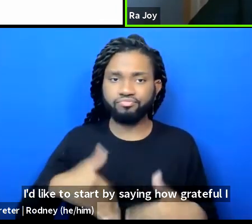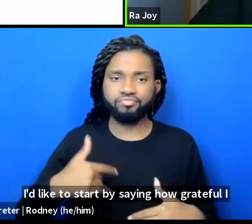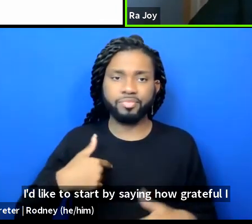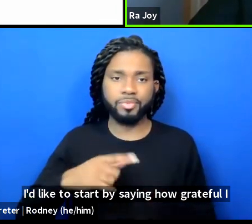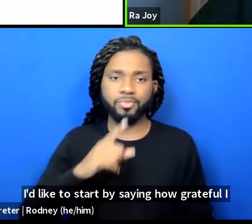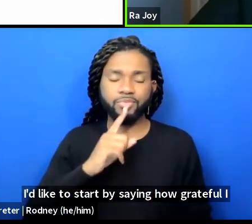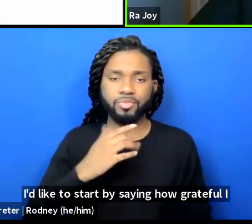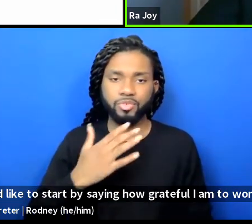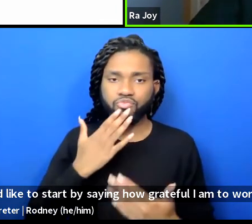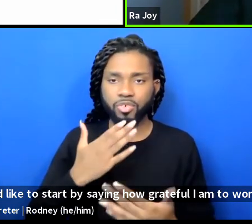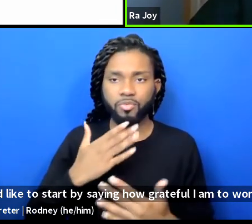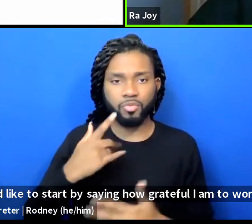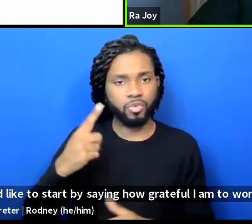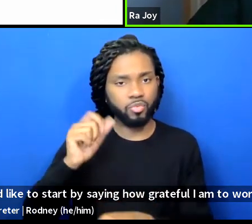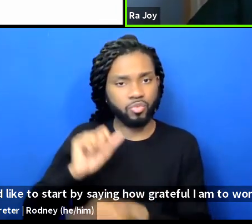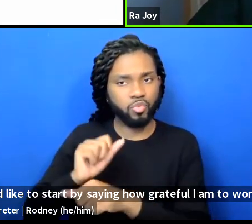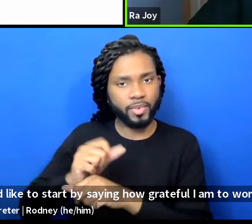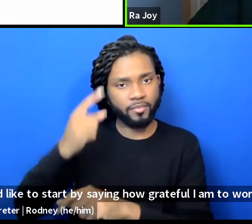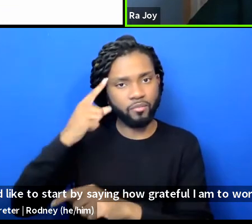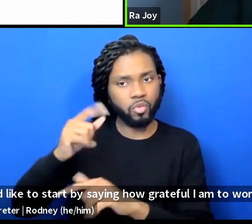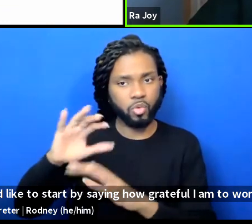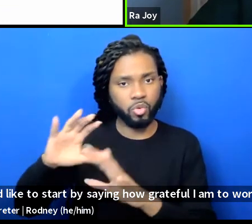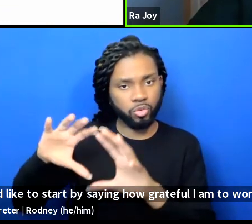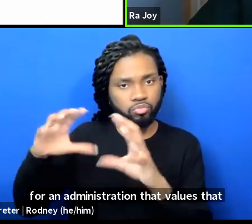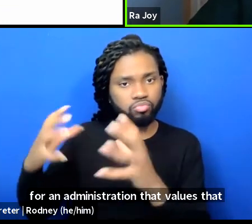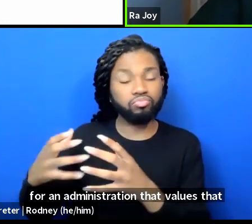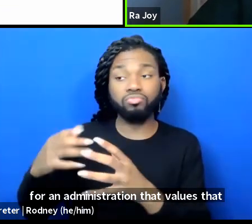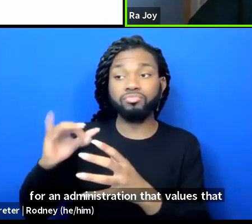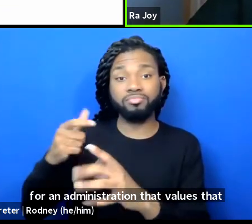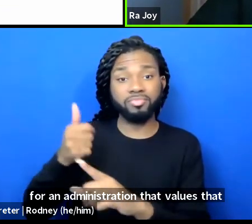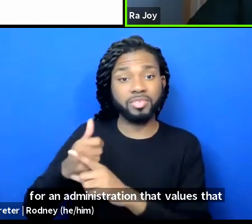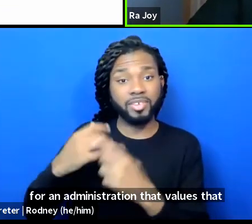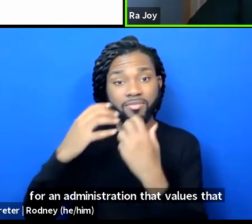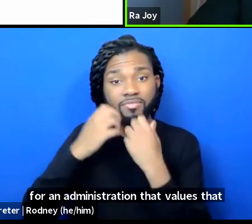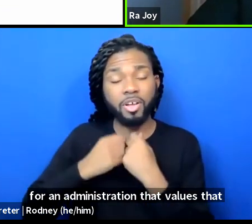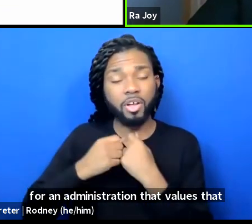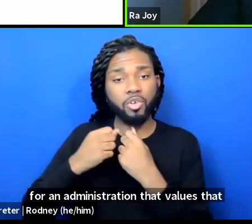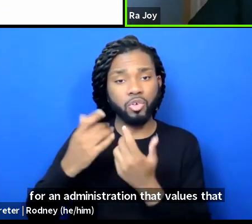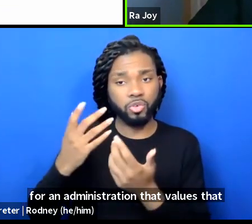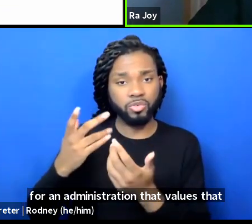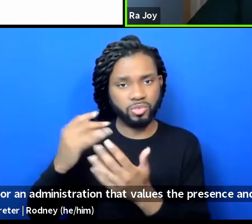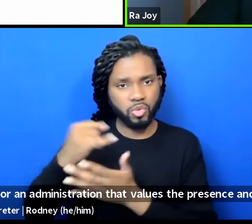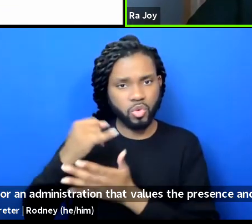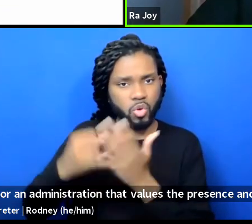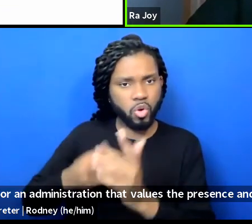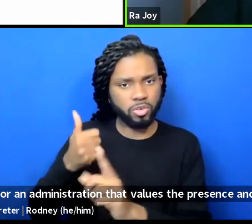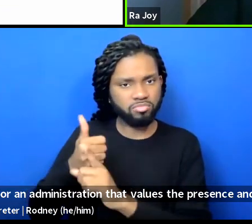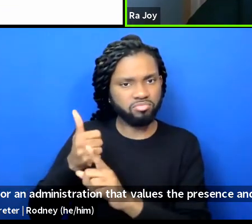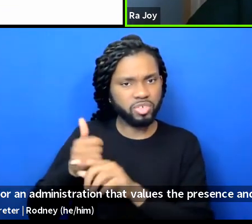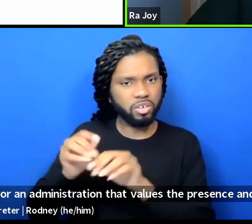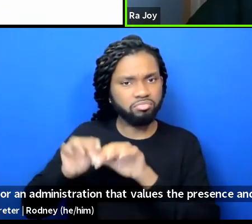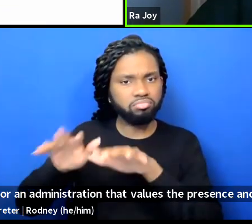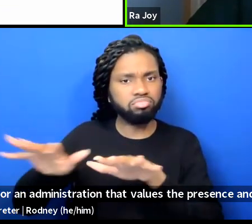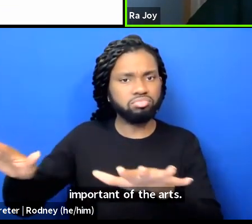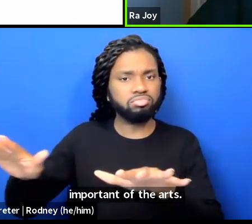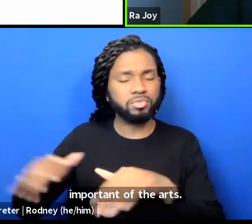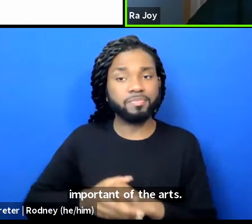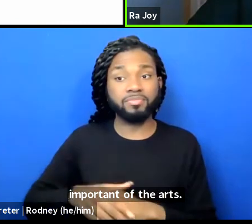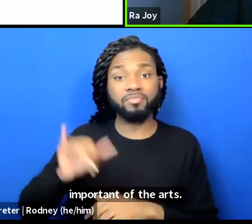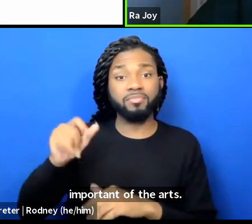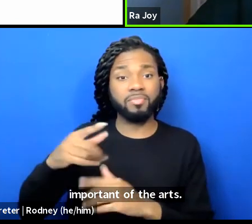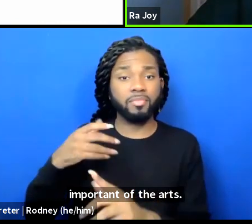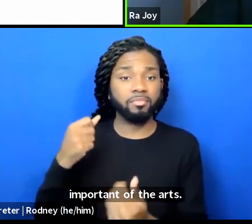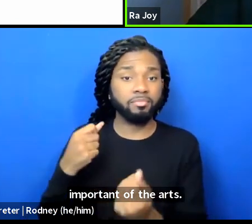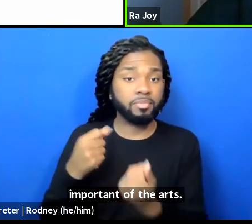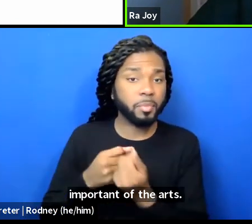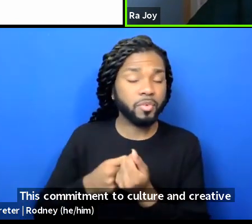work for an administration that values the presence and importance of the arts. This commitment to culture